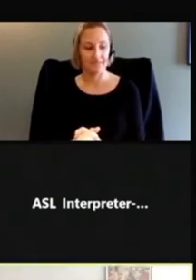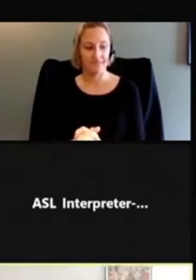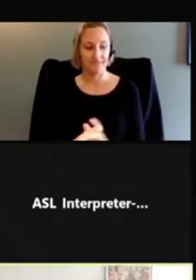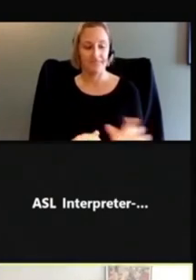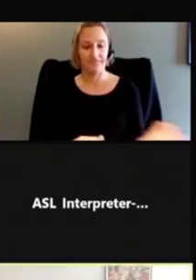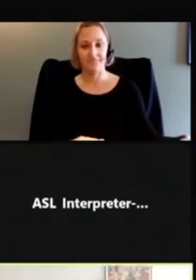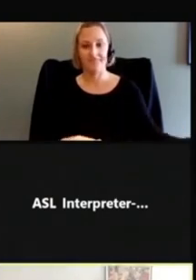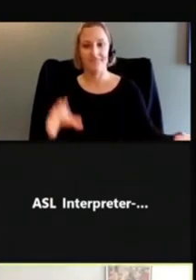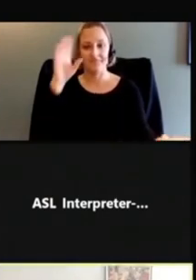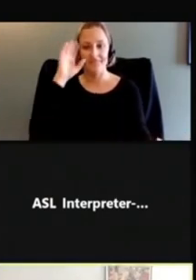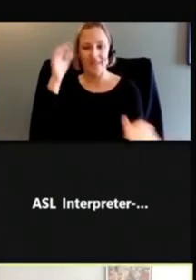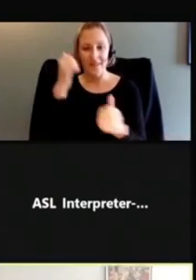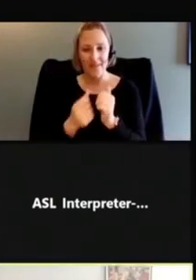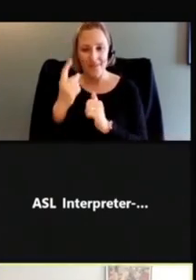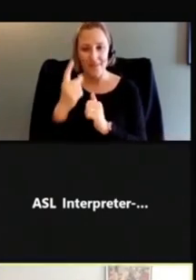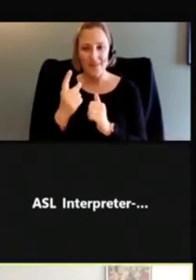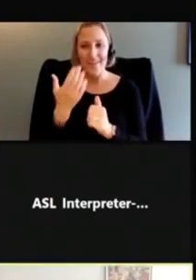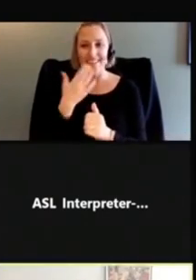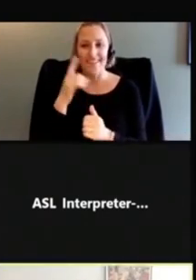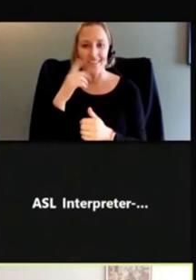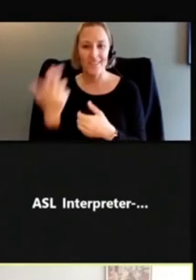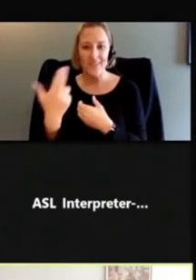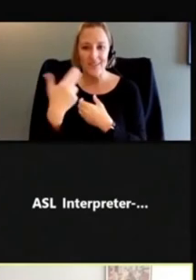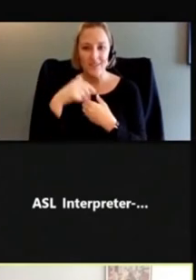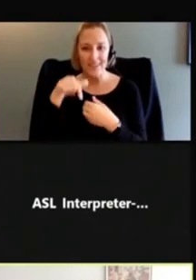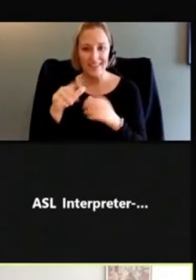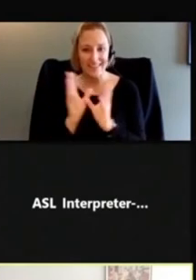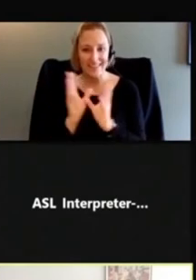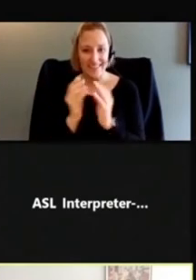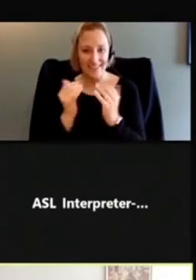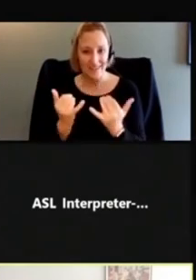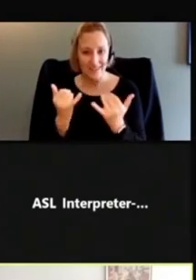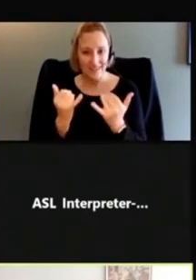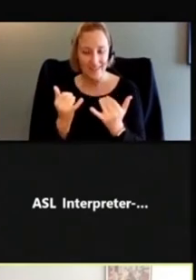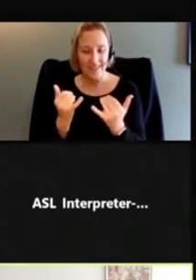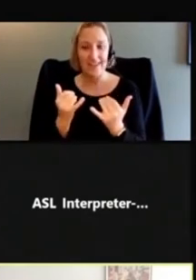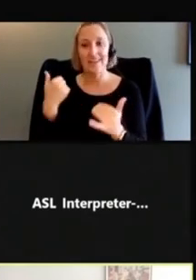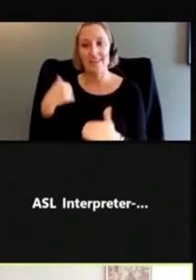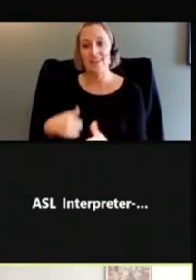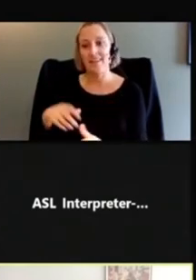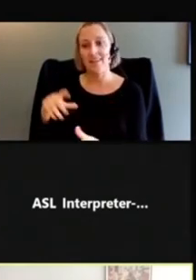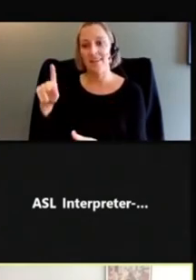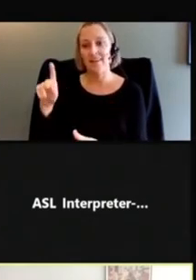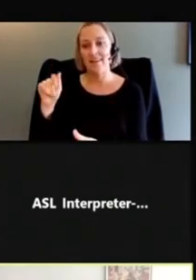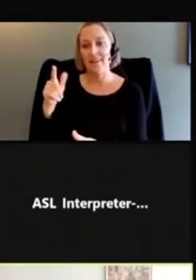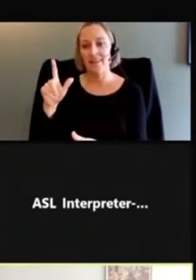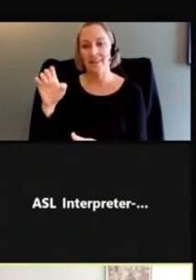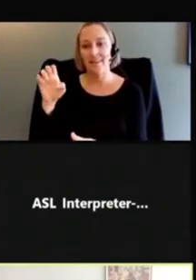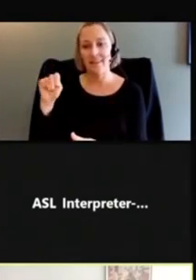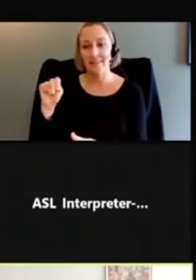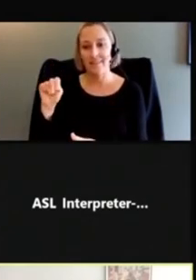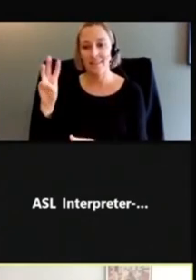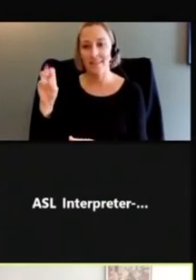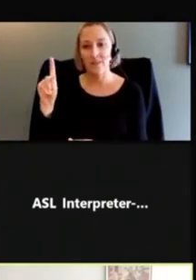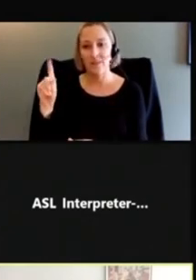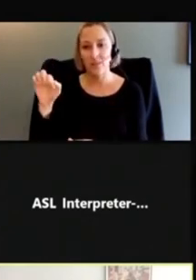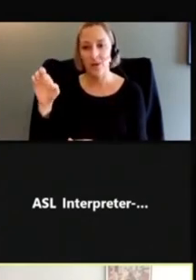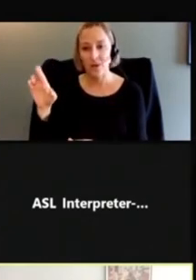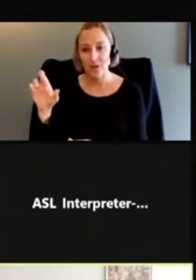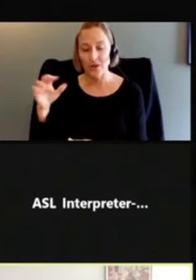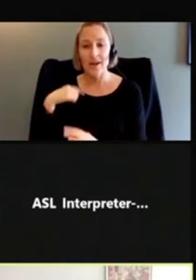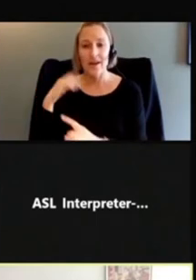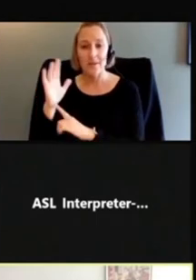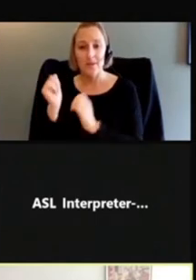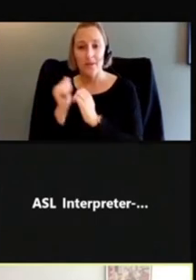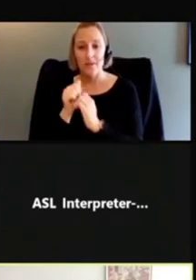Hi, everyone. Thank you for coming to our session today. My name is Kathleen Walker, and I'm presenting along with